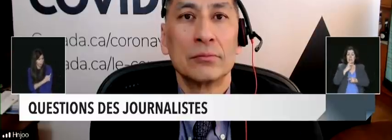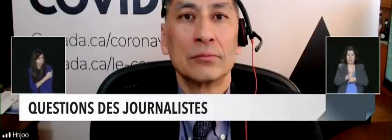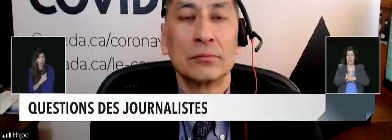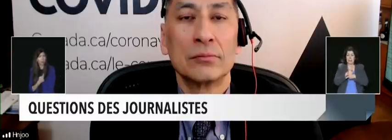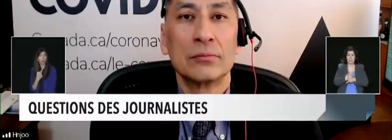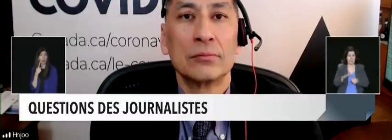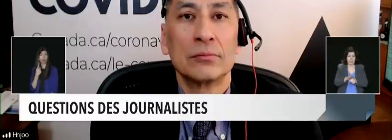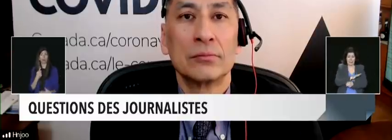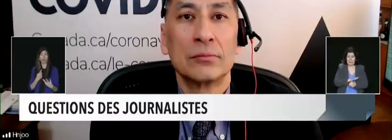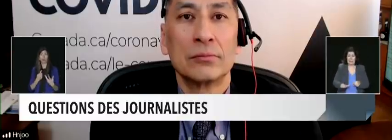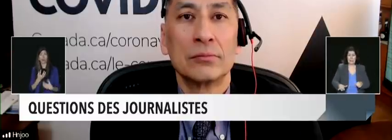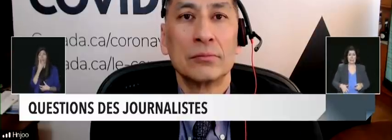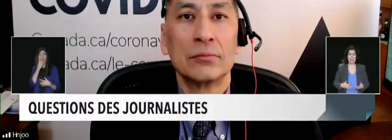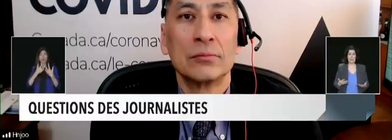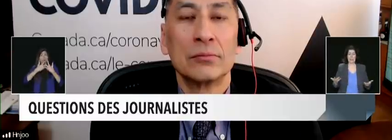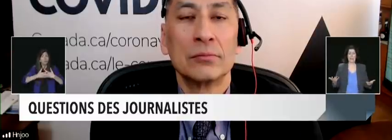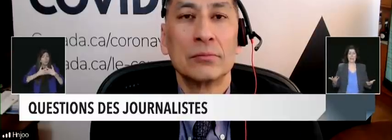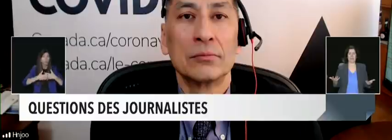respirators, let's say?